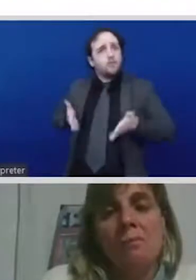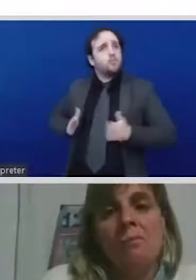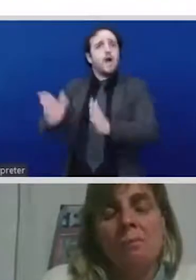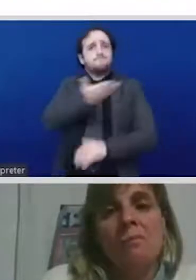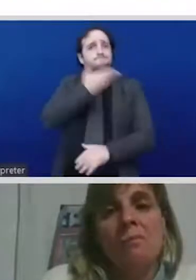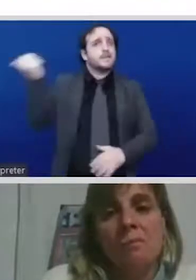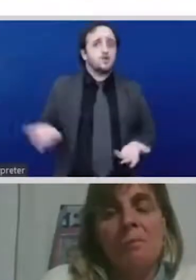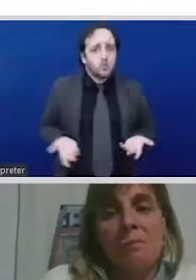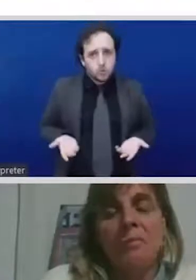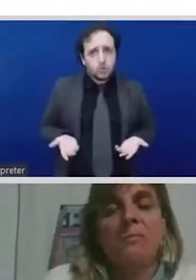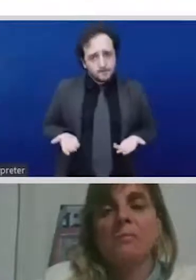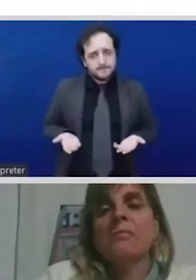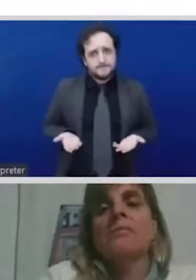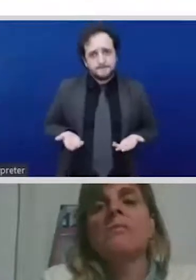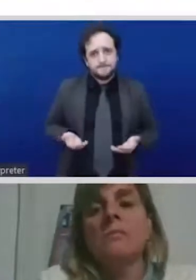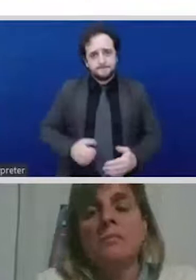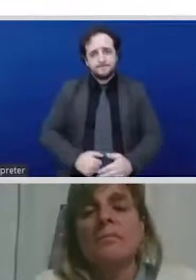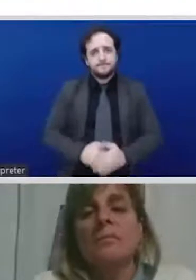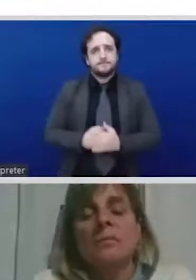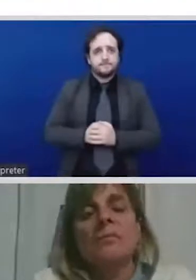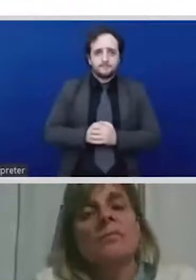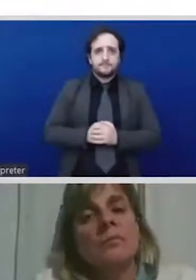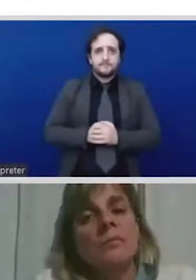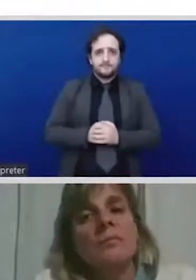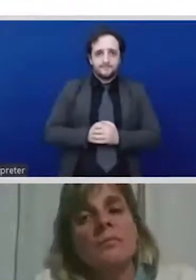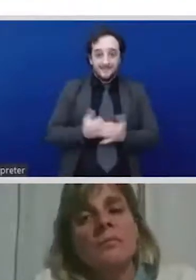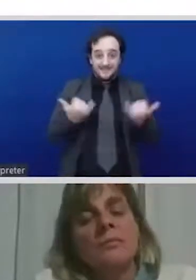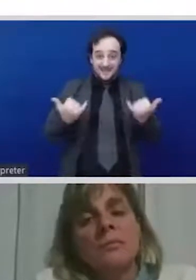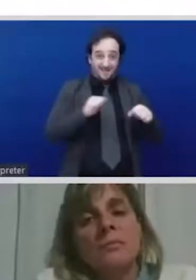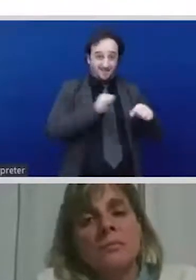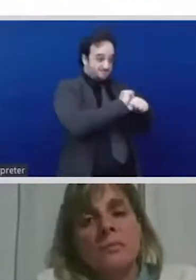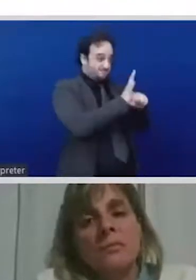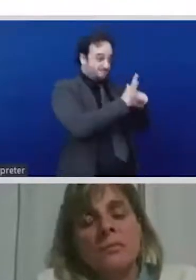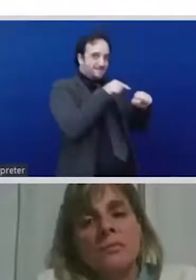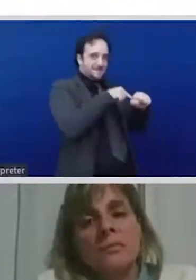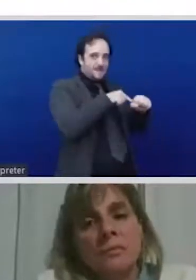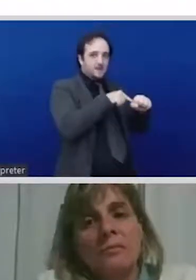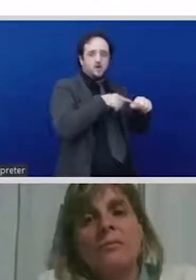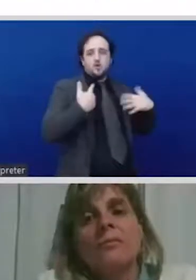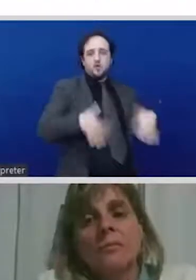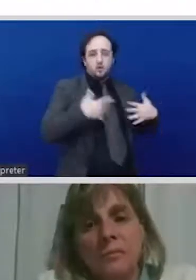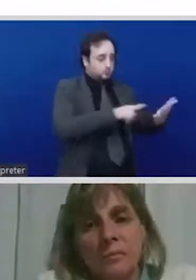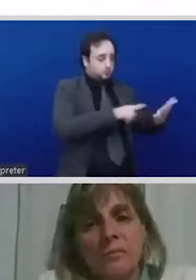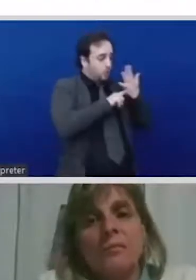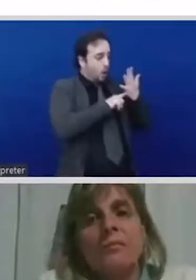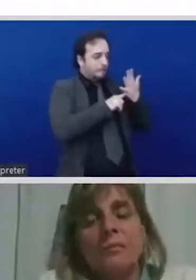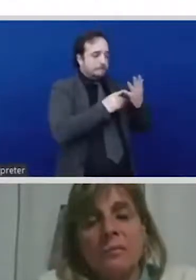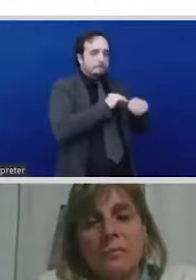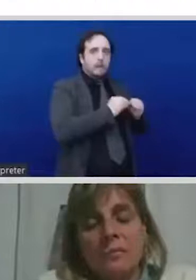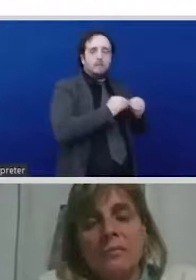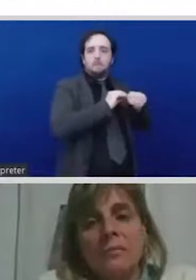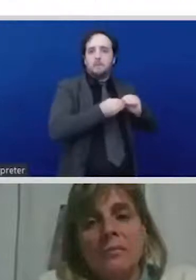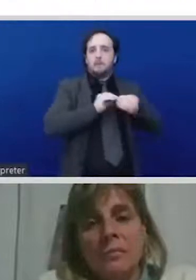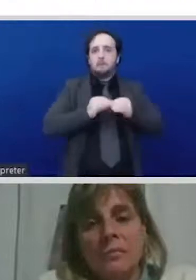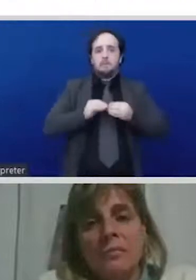problems that existed in the current system but you know the problems with global food systems the sheer unsustainability of the ways in which